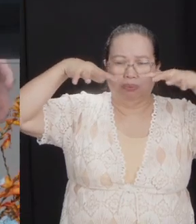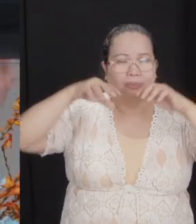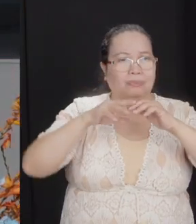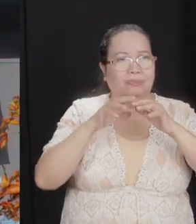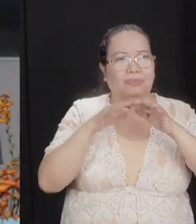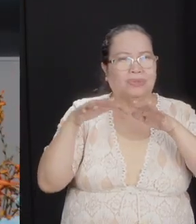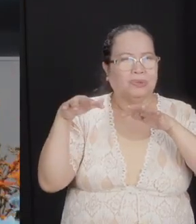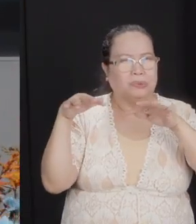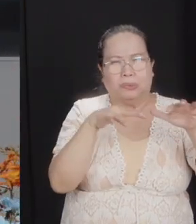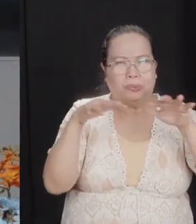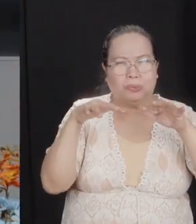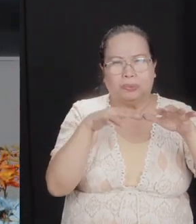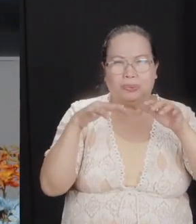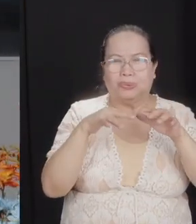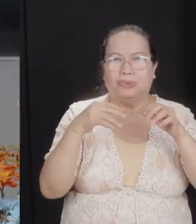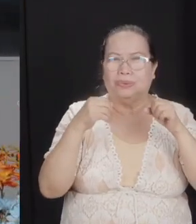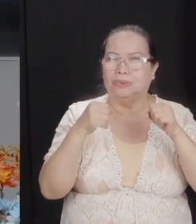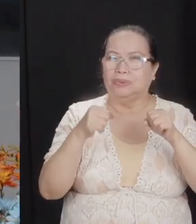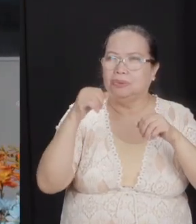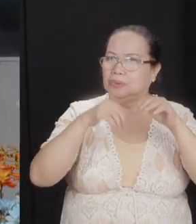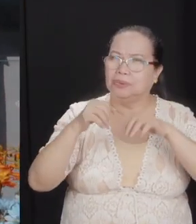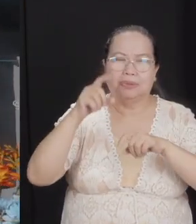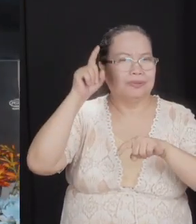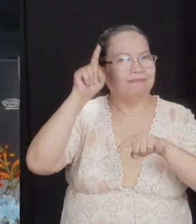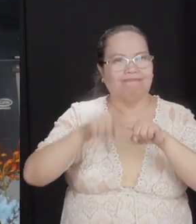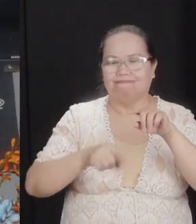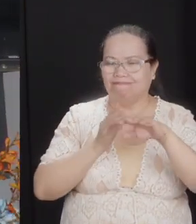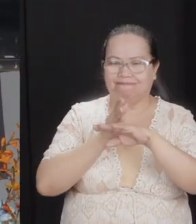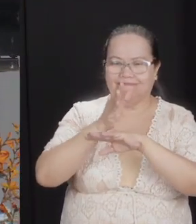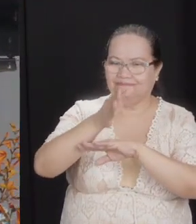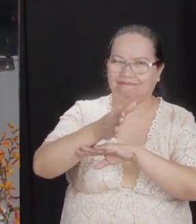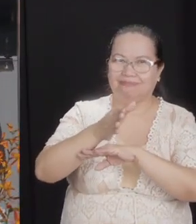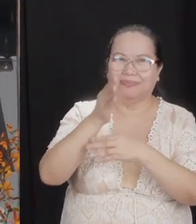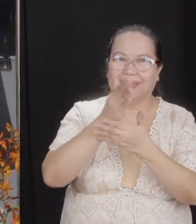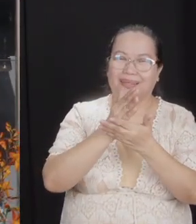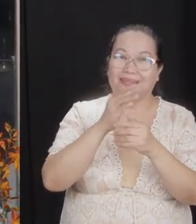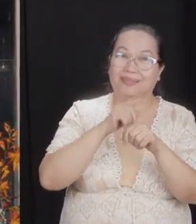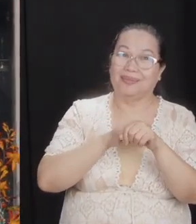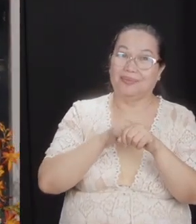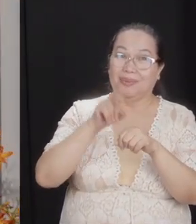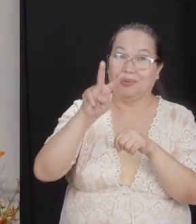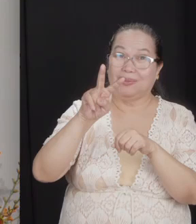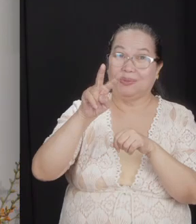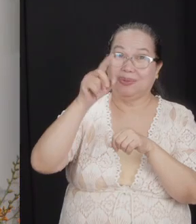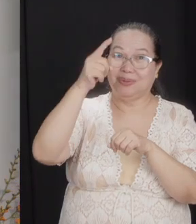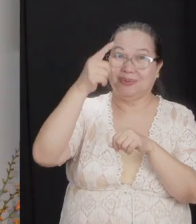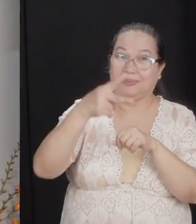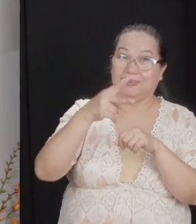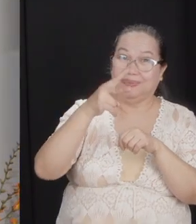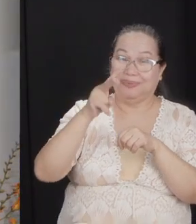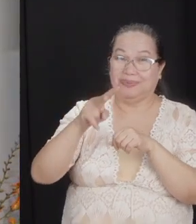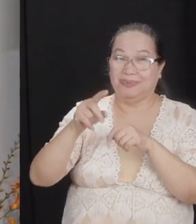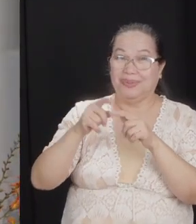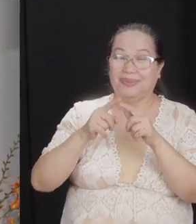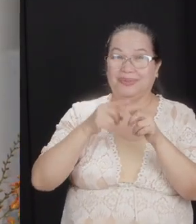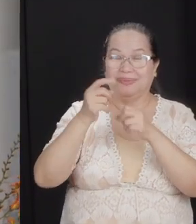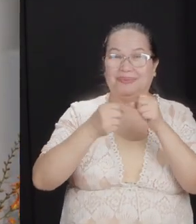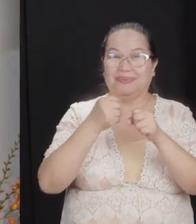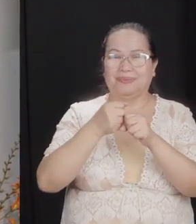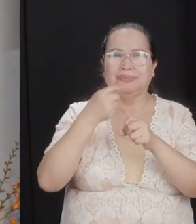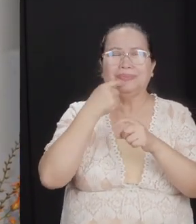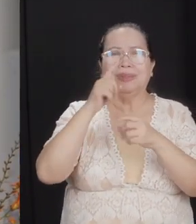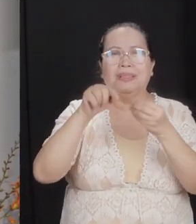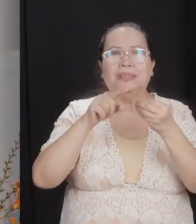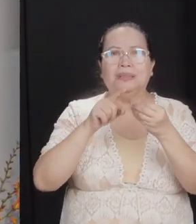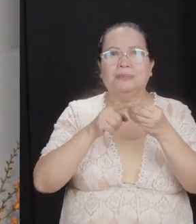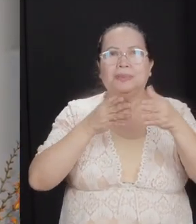raging current that even the strongest swimmers cannot cross. So sometimes two and two and a half months of the year, you could not cross, so it was a